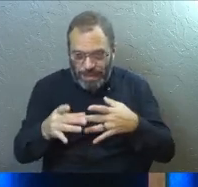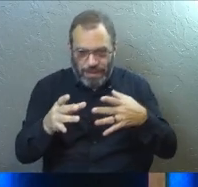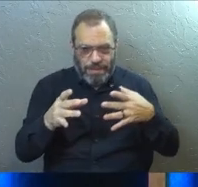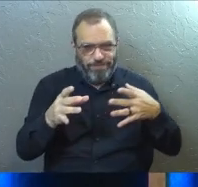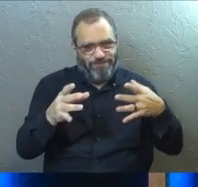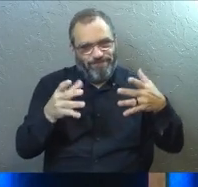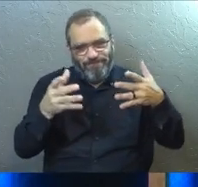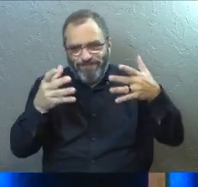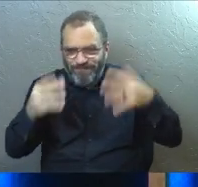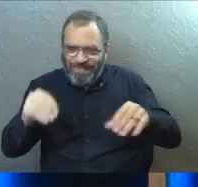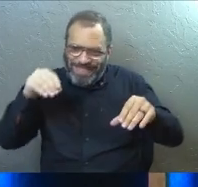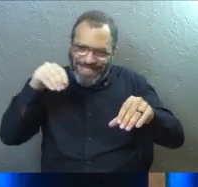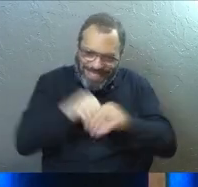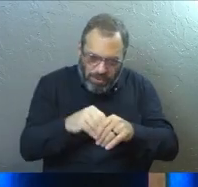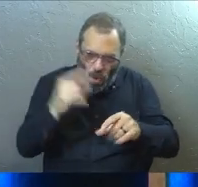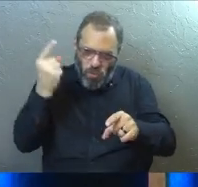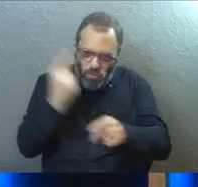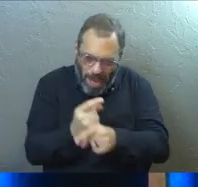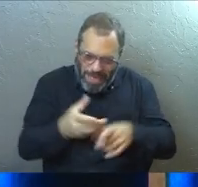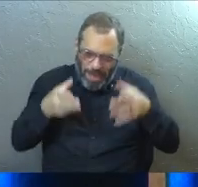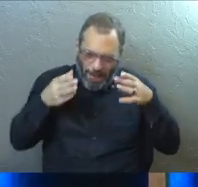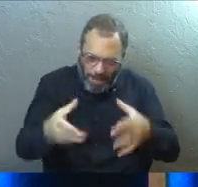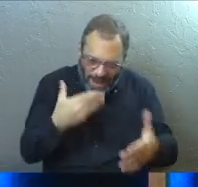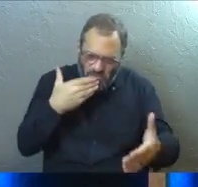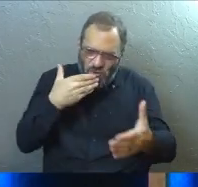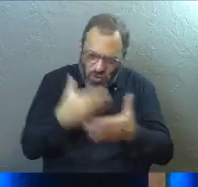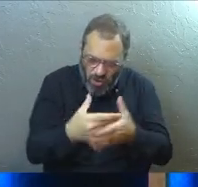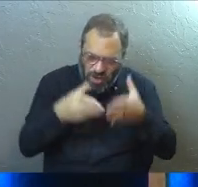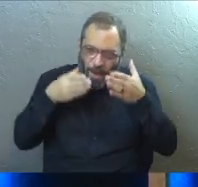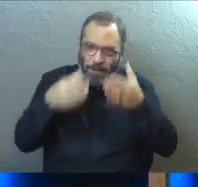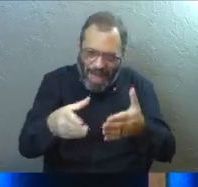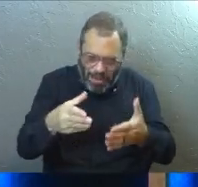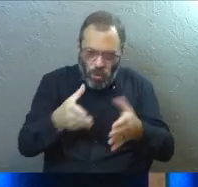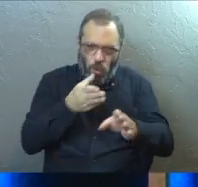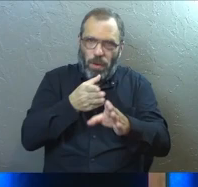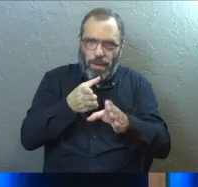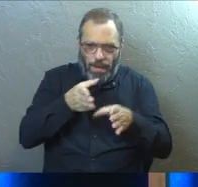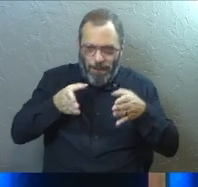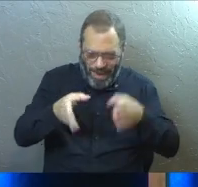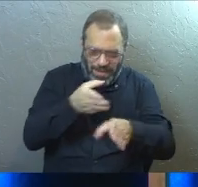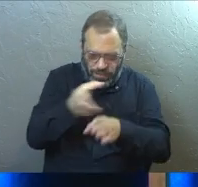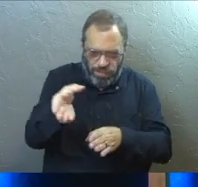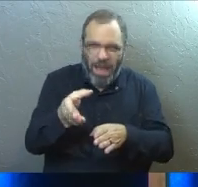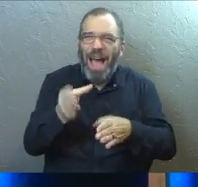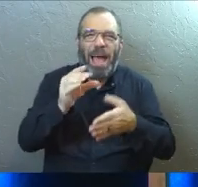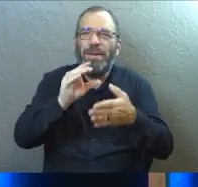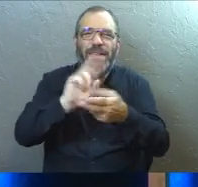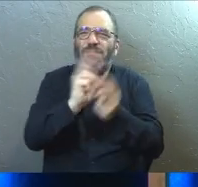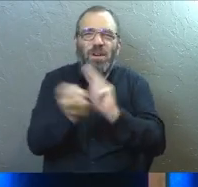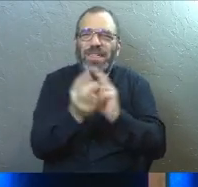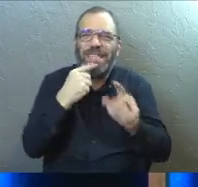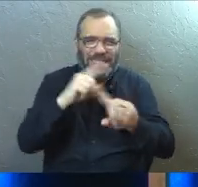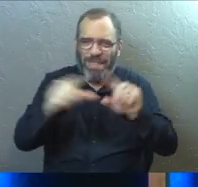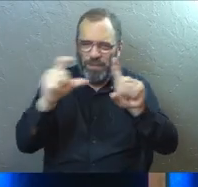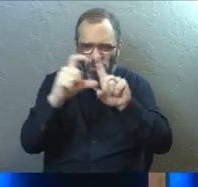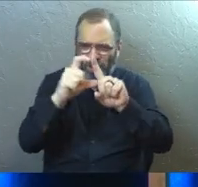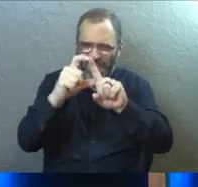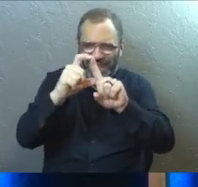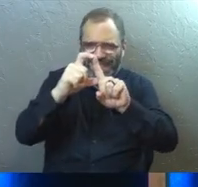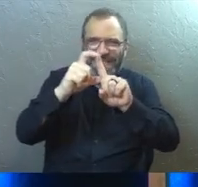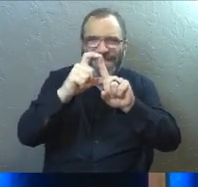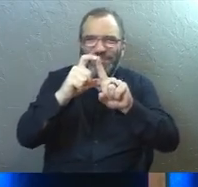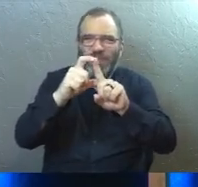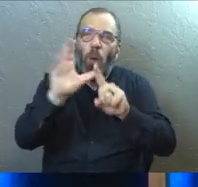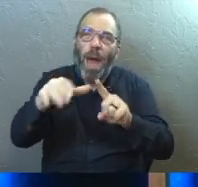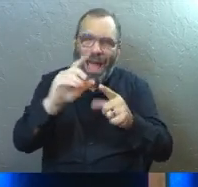guides us in right paths or good paths or straight paths. Your different versions might say different things about that word